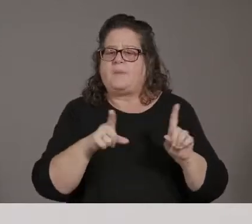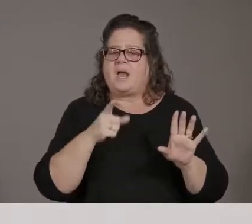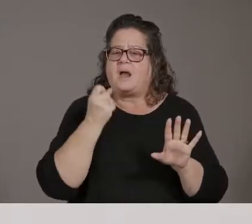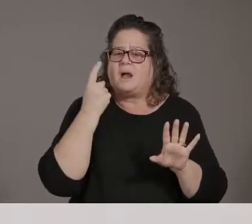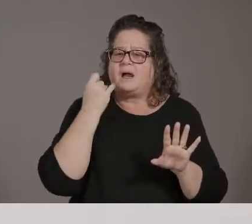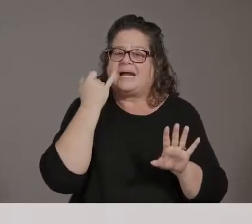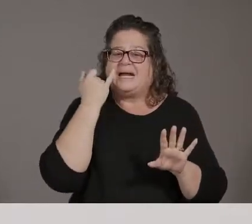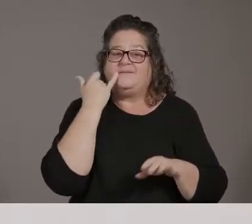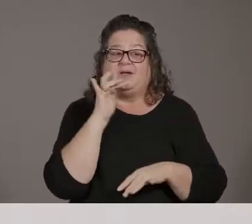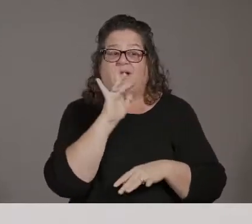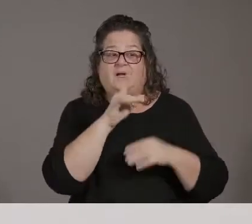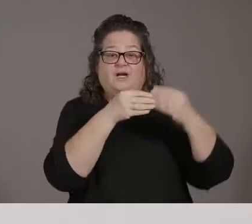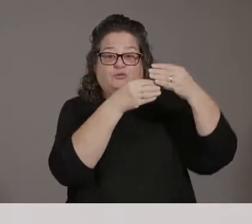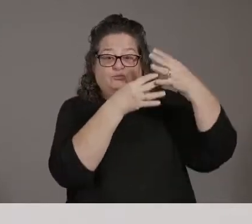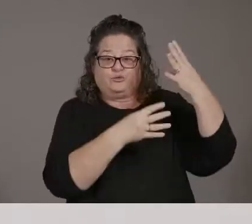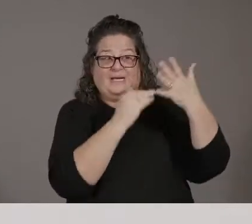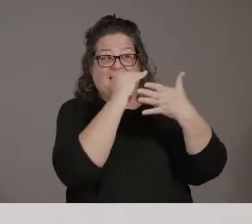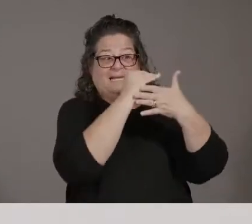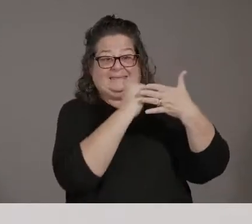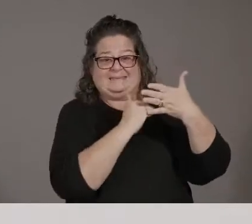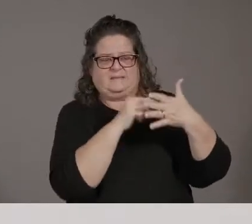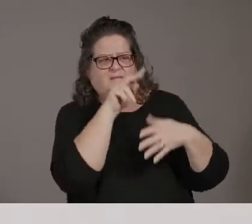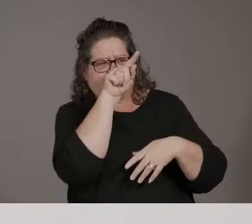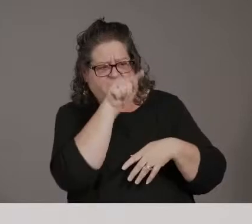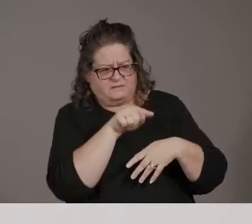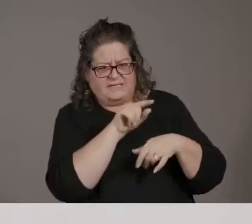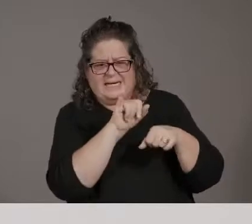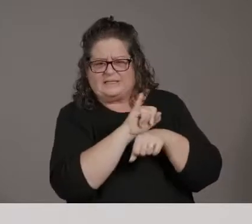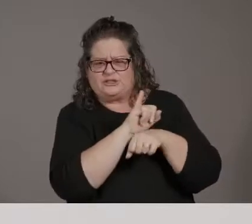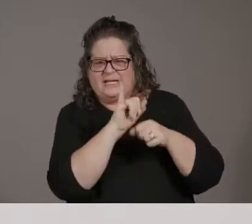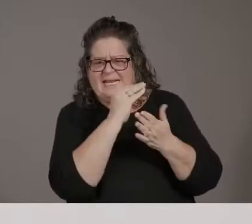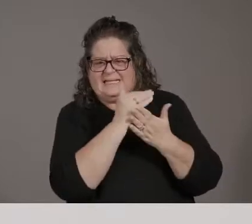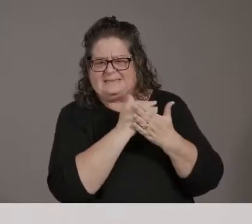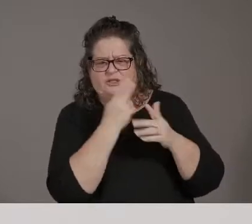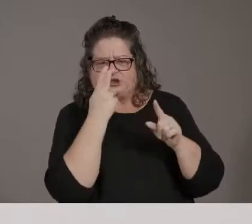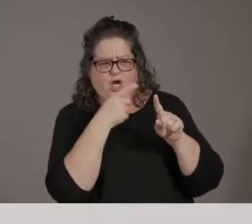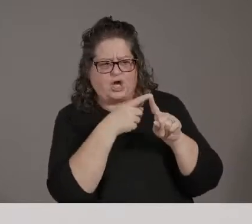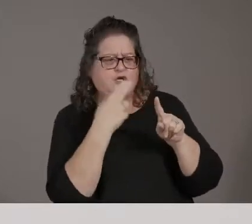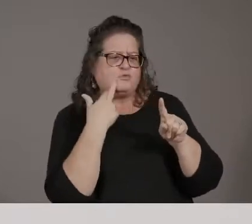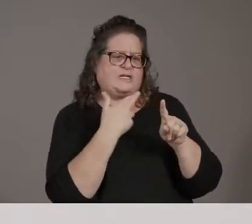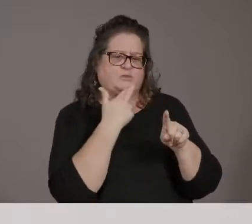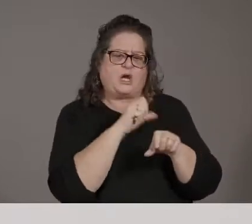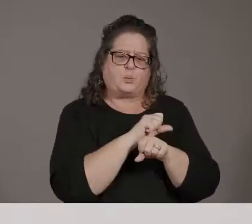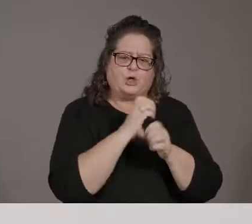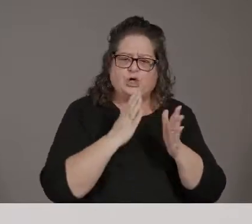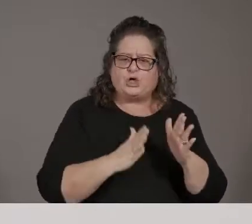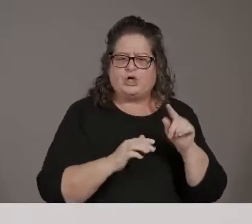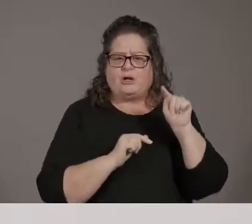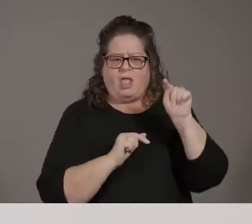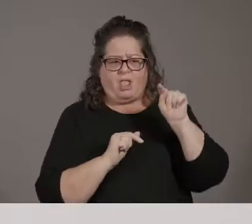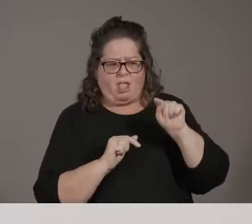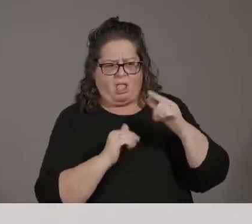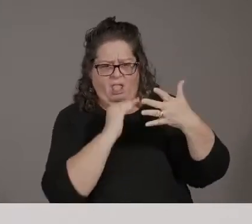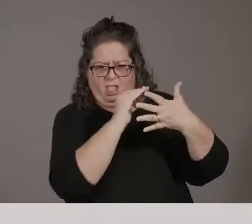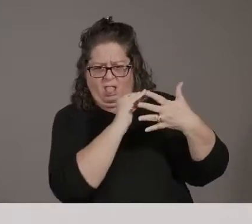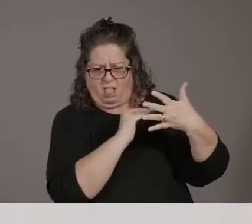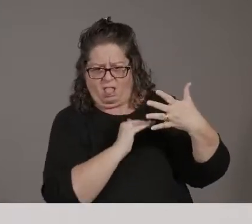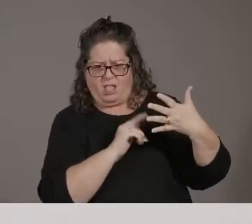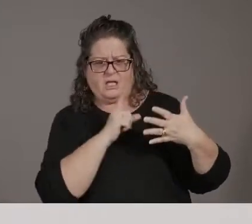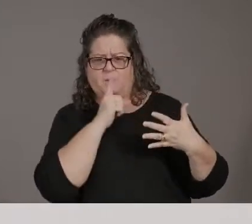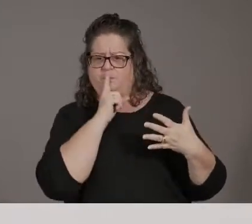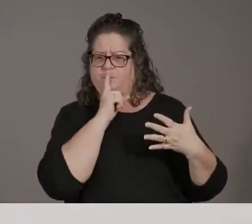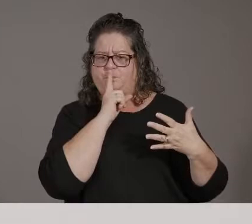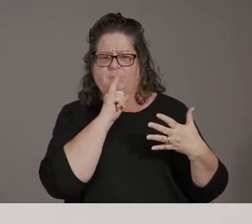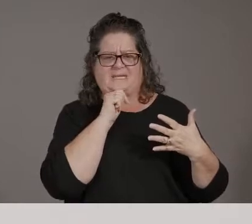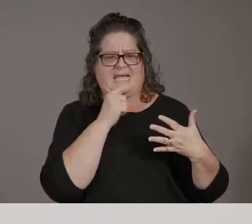industries and, you know, we see, uh, restaurant workers, you know, we see, I did not see construction workers. So